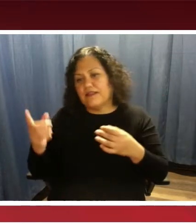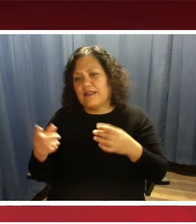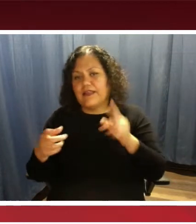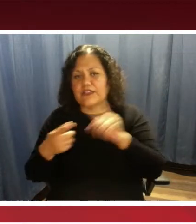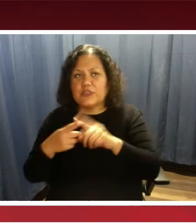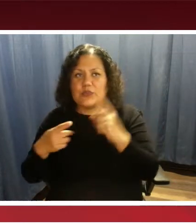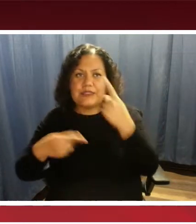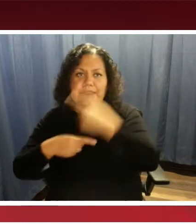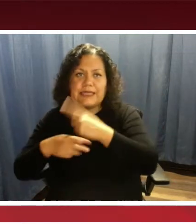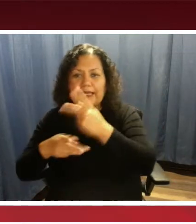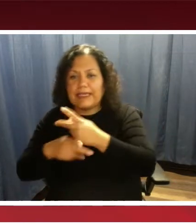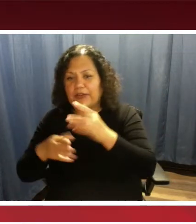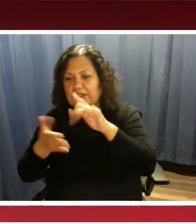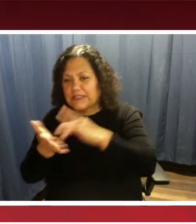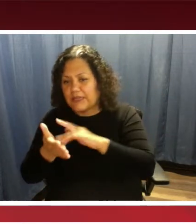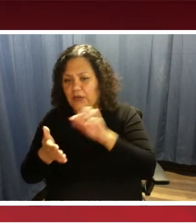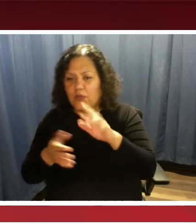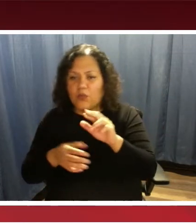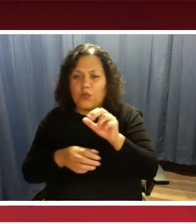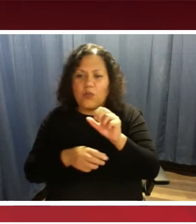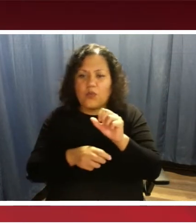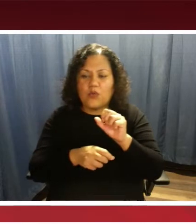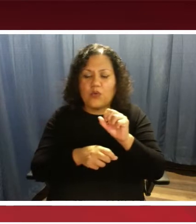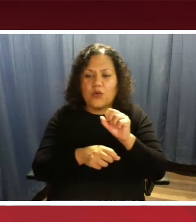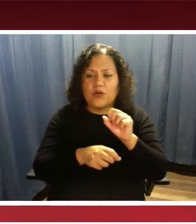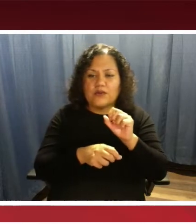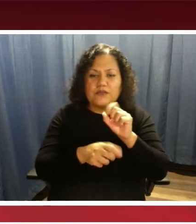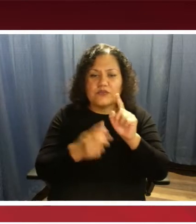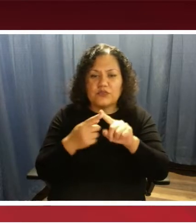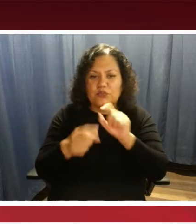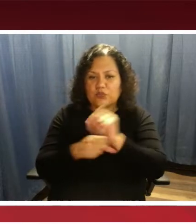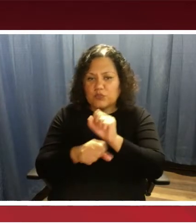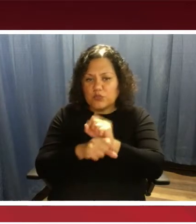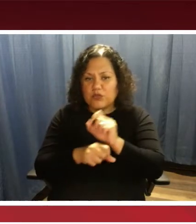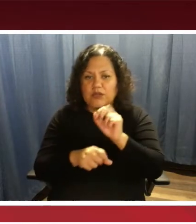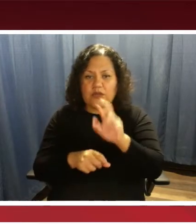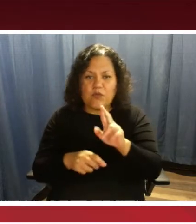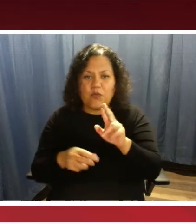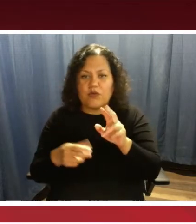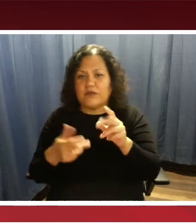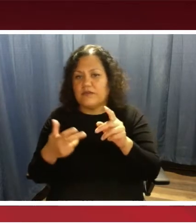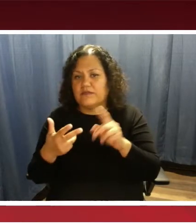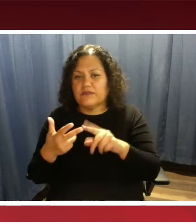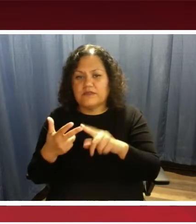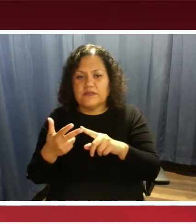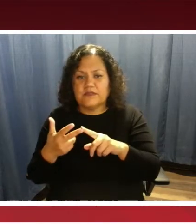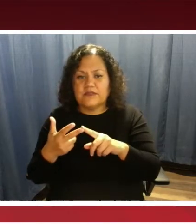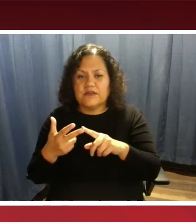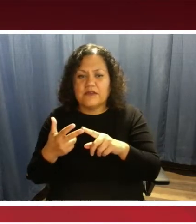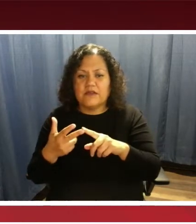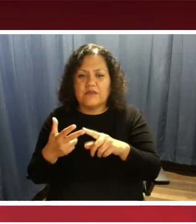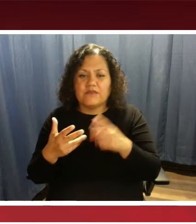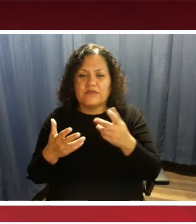or employment are examples of trips that qualify for subscription service. Next slide, please.